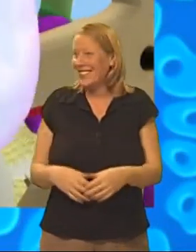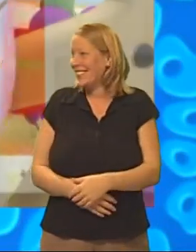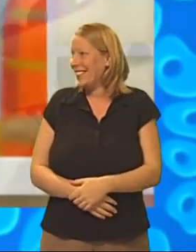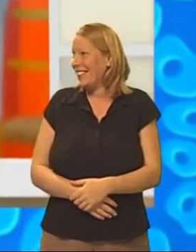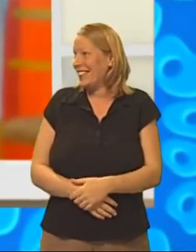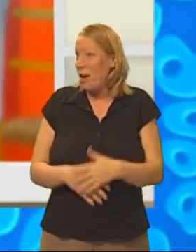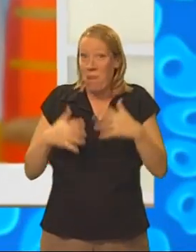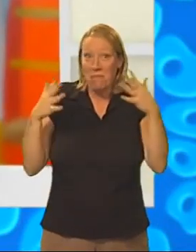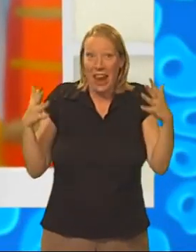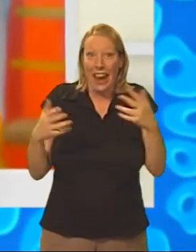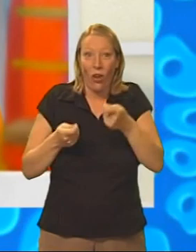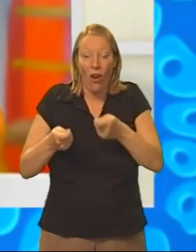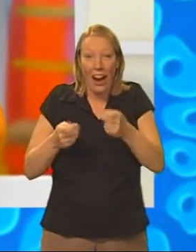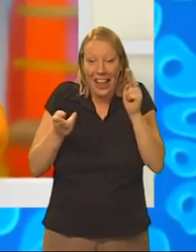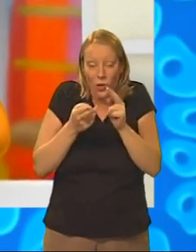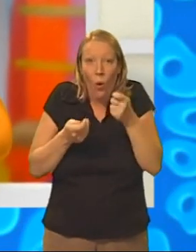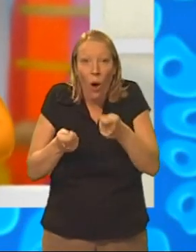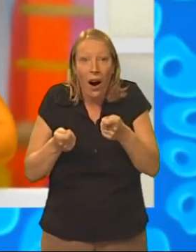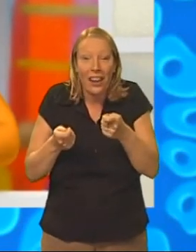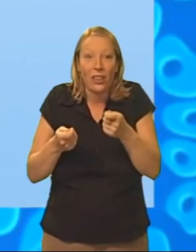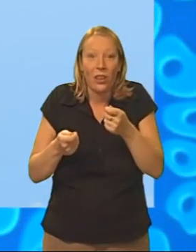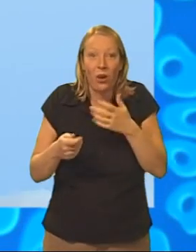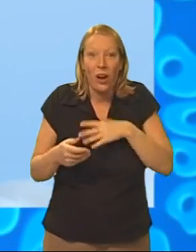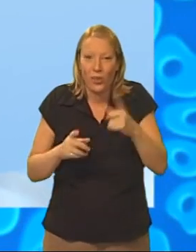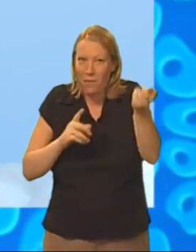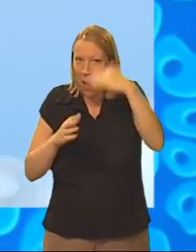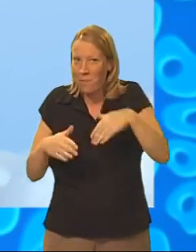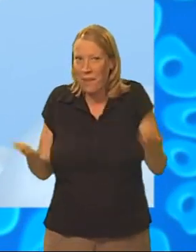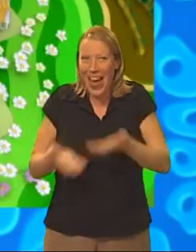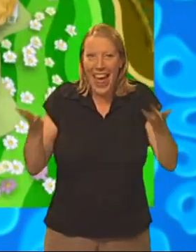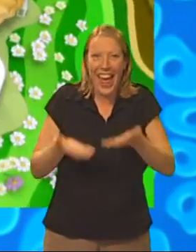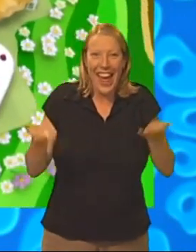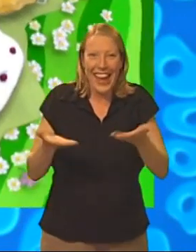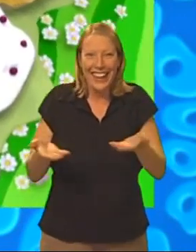Big cook, little cook, want you to come and play.